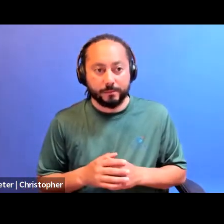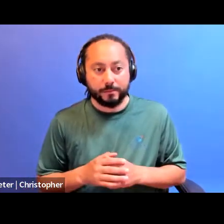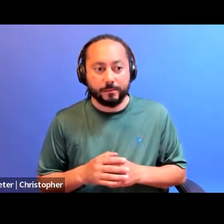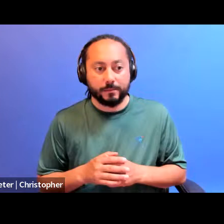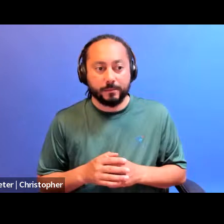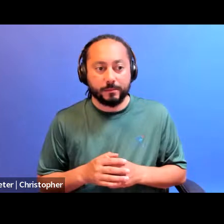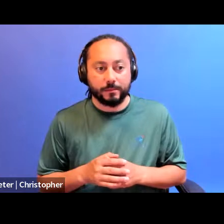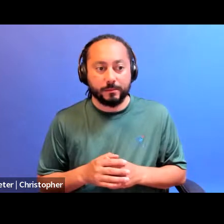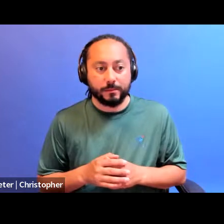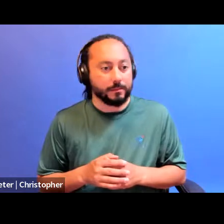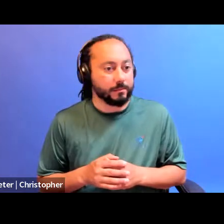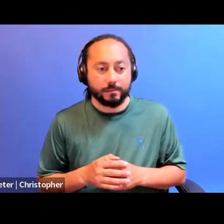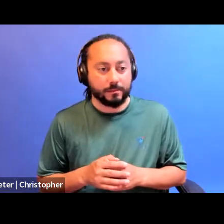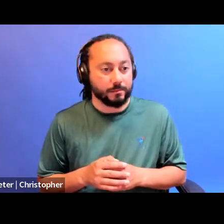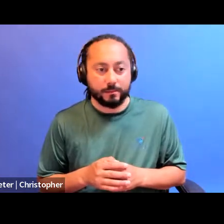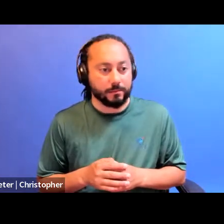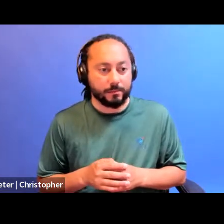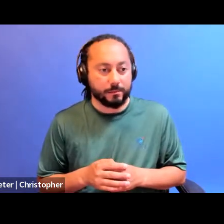How are we doing now?